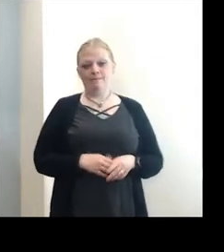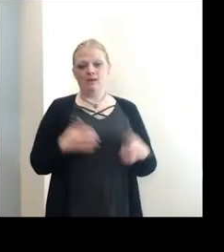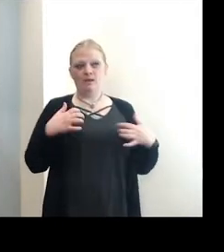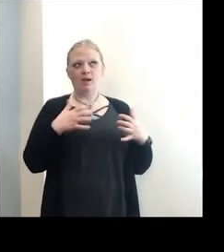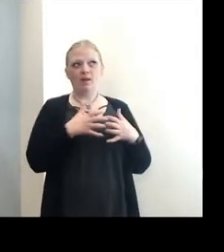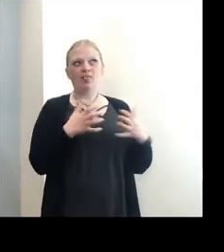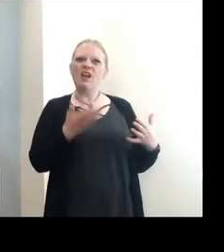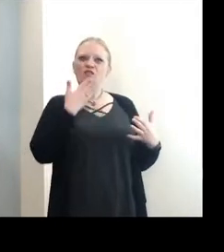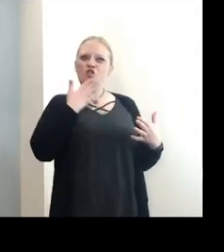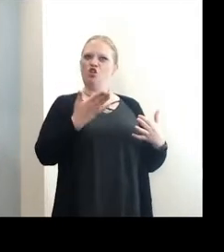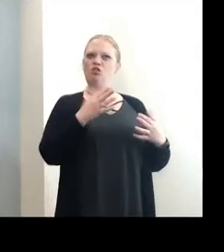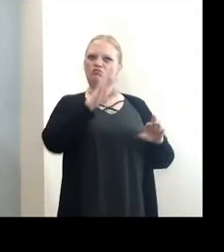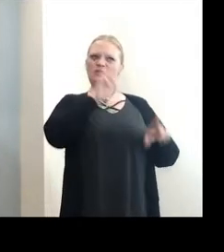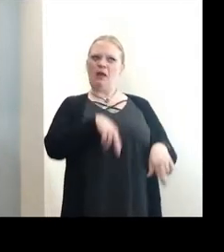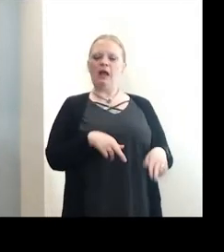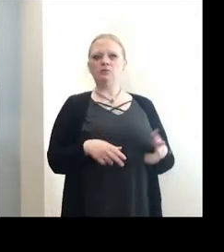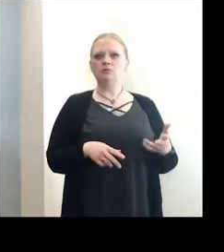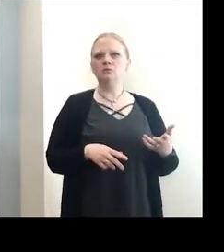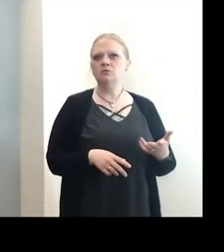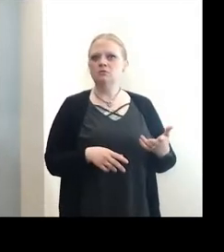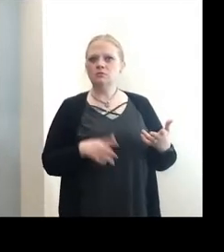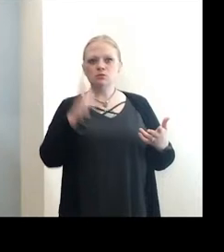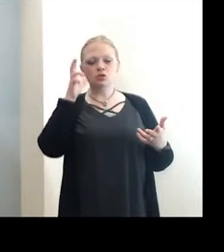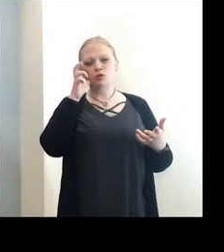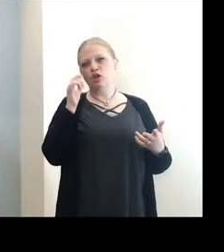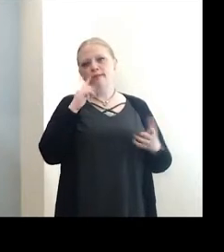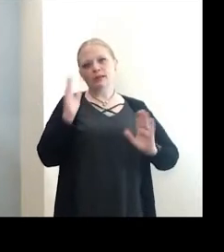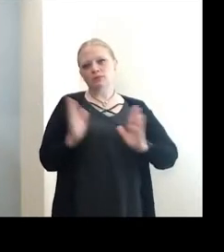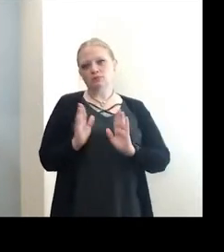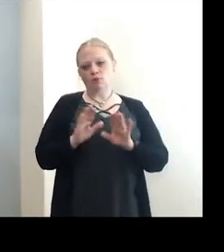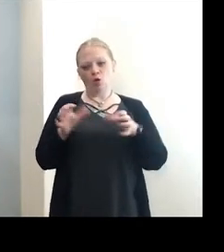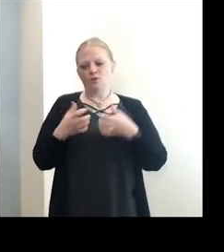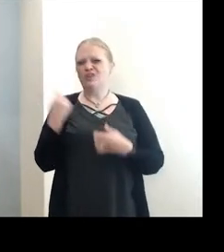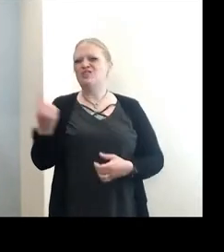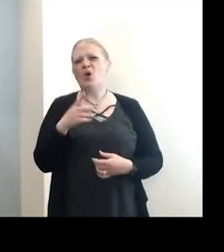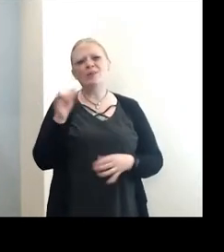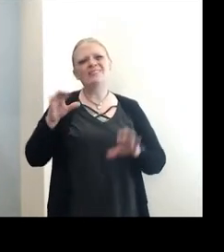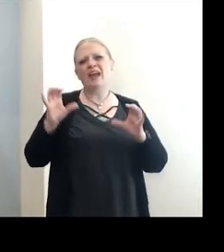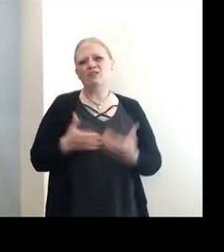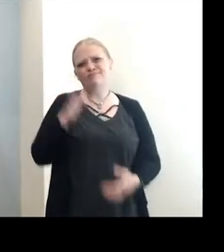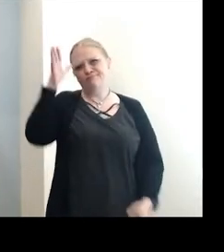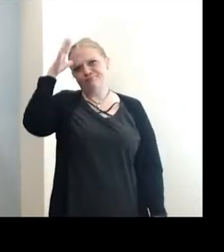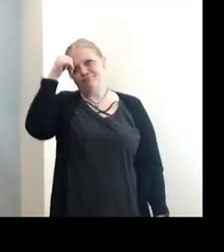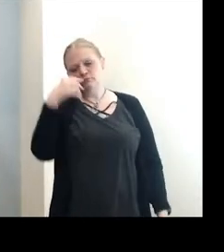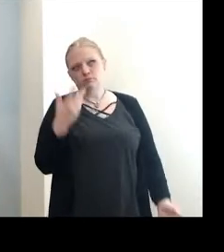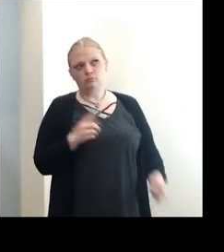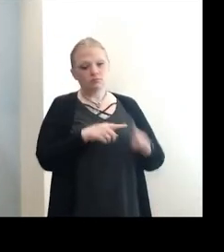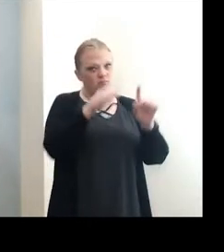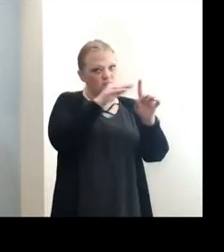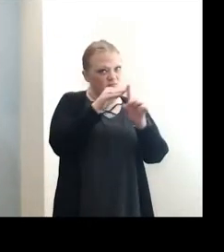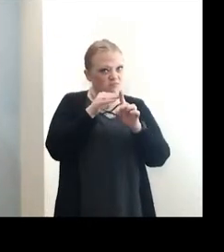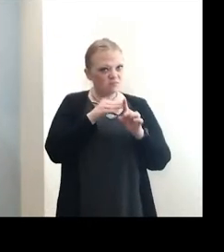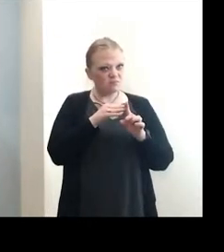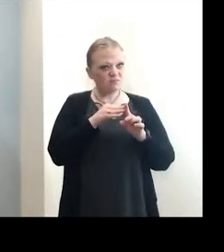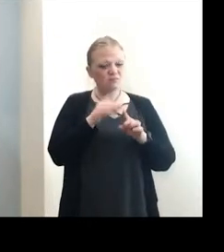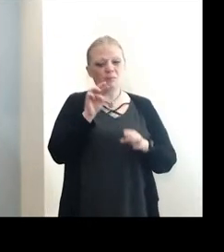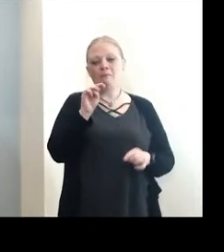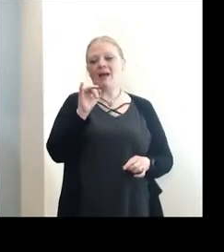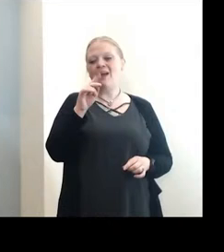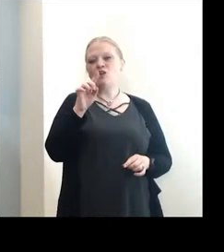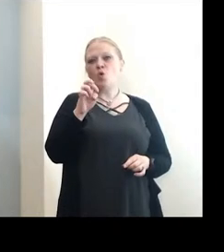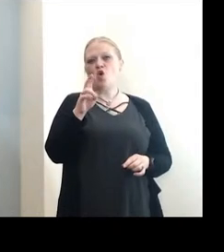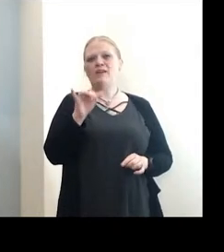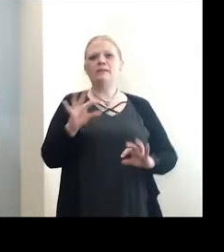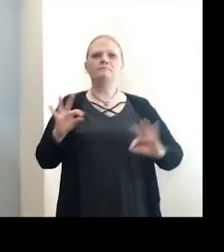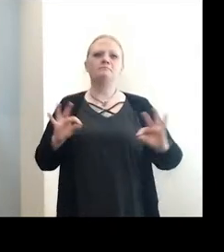lot of good response. I mean, you hear the vocal minority. There's always a vocal minority out there, but I want to remind everybody they're a minority. They're